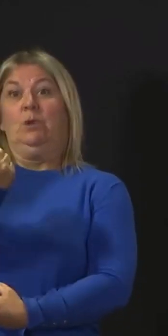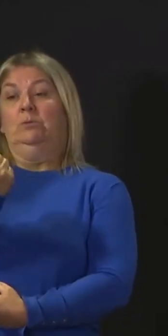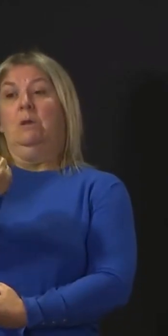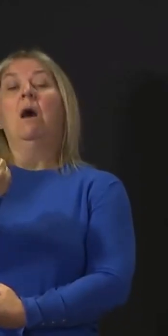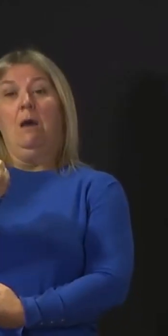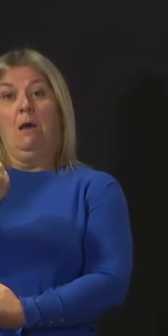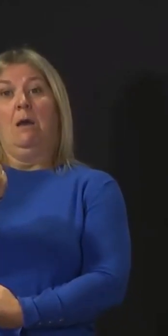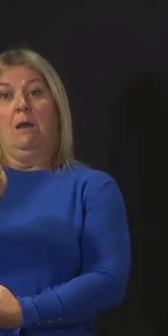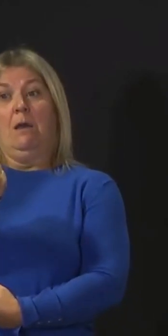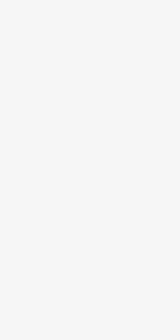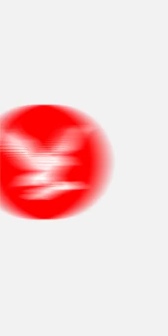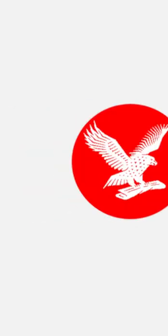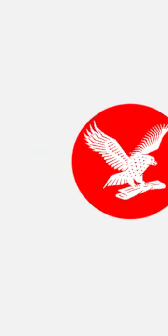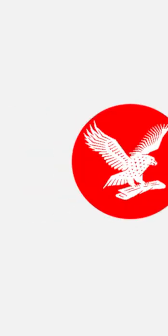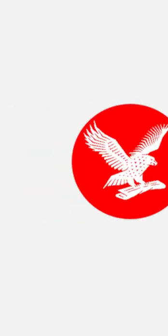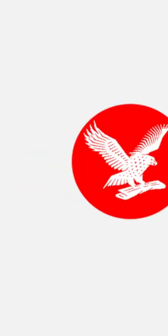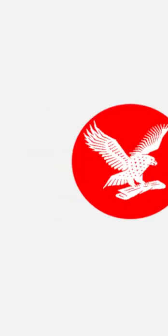tested positive.